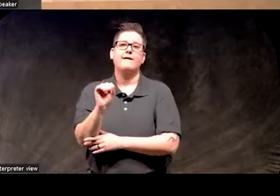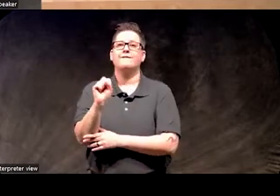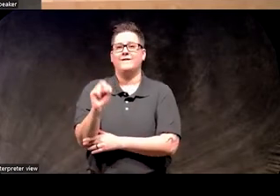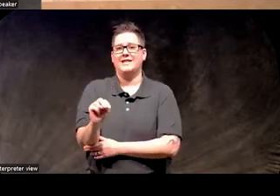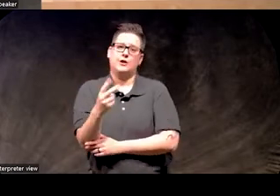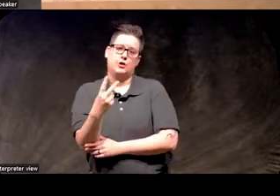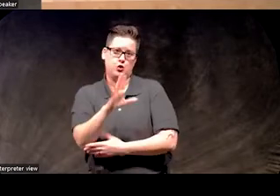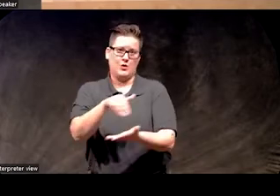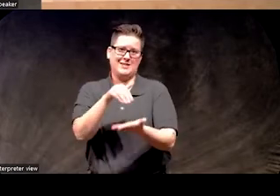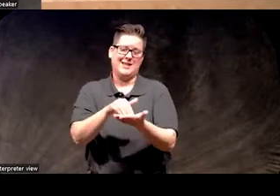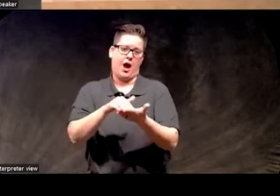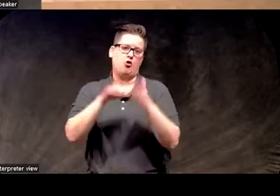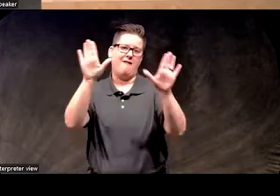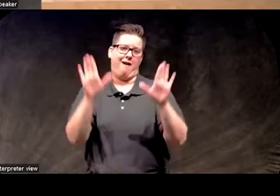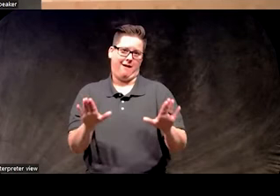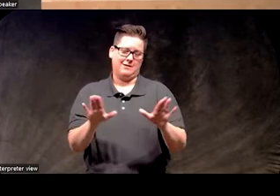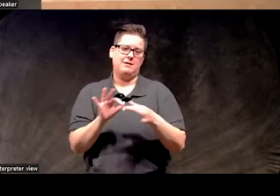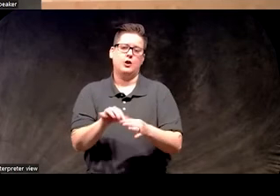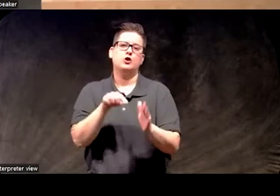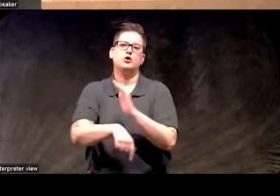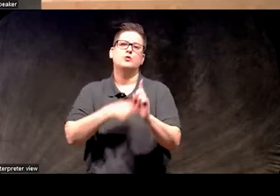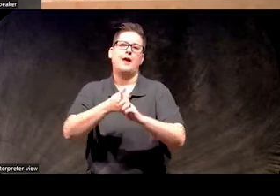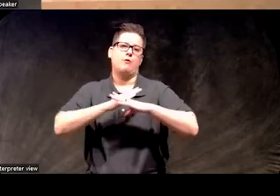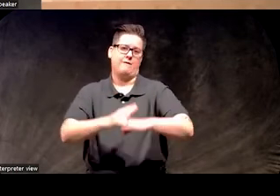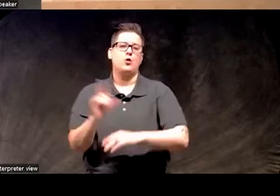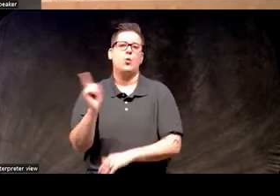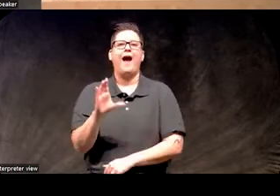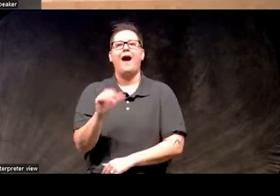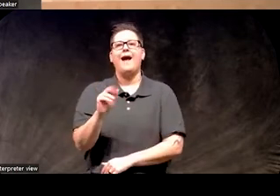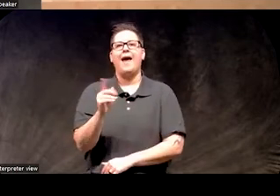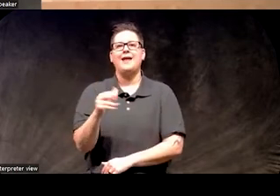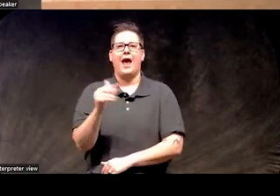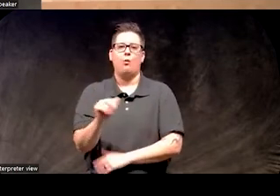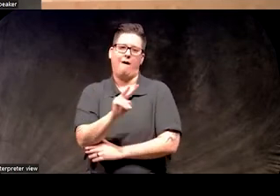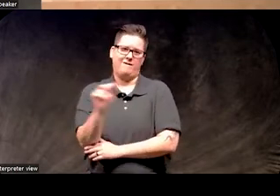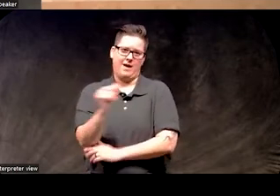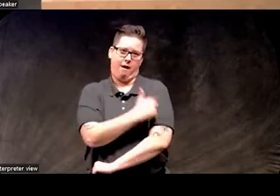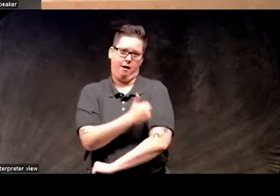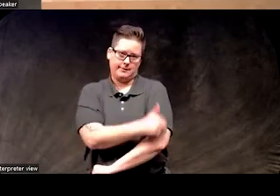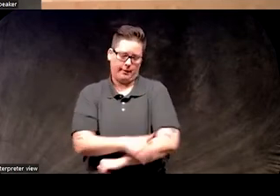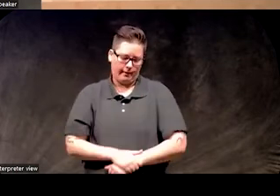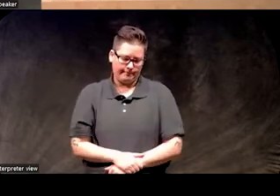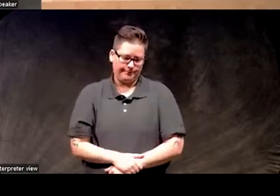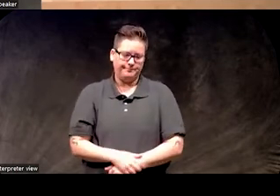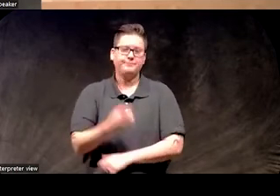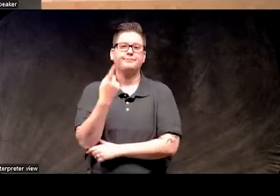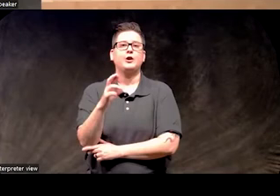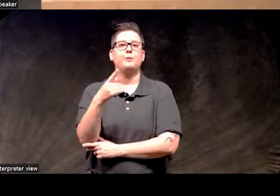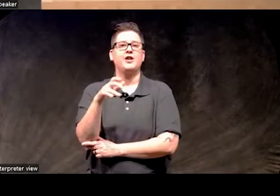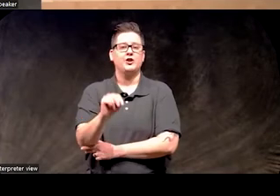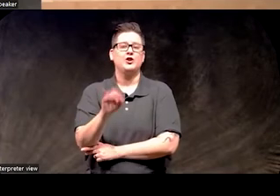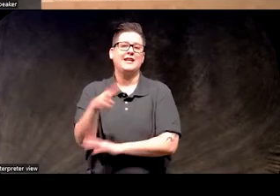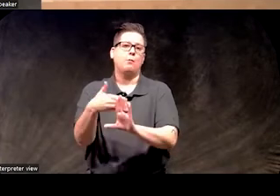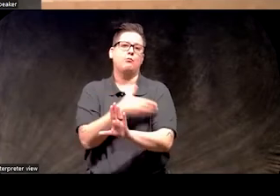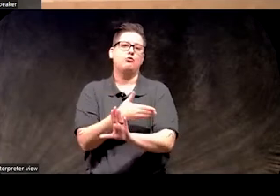-2 Center of Excellence for Suicide Prevention at the Canandaigua VA. Dr. Pidgeon completed a